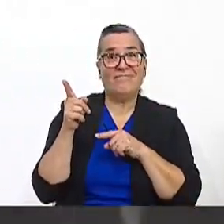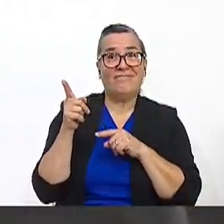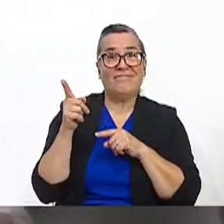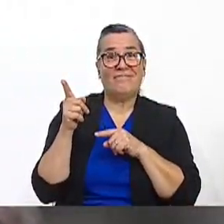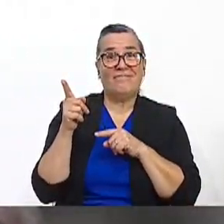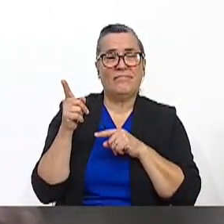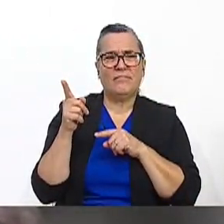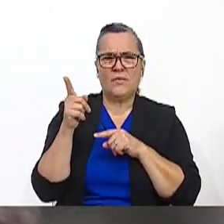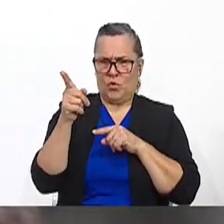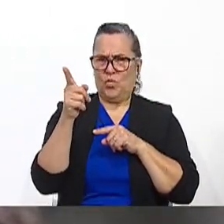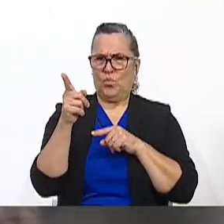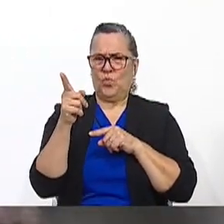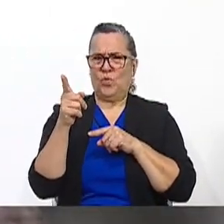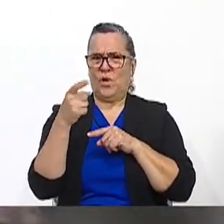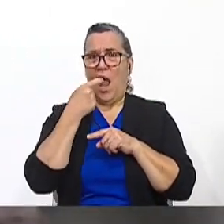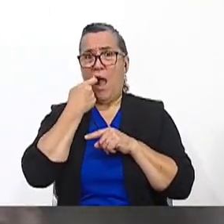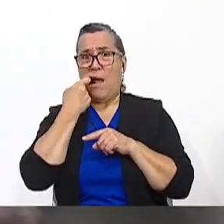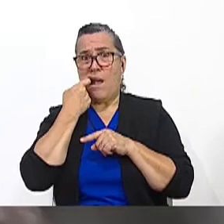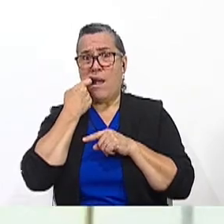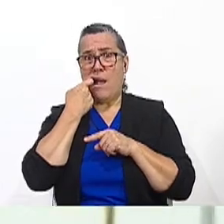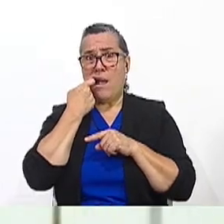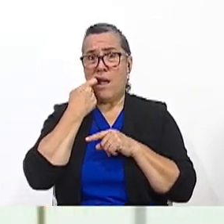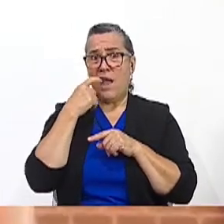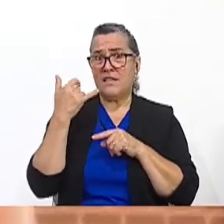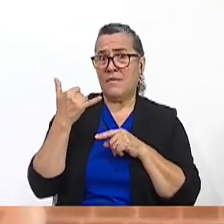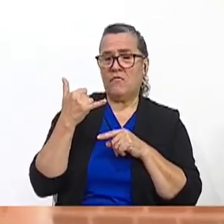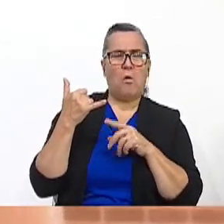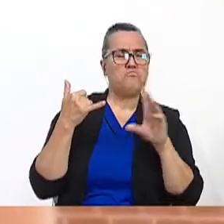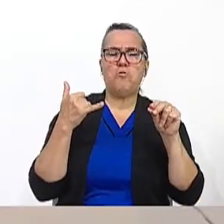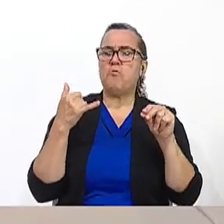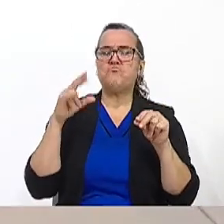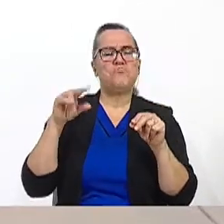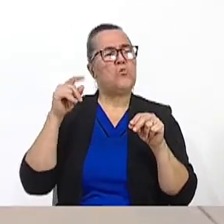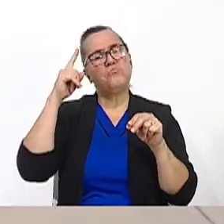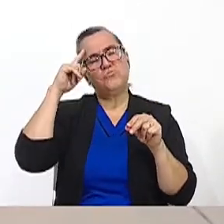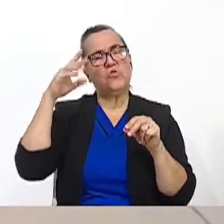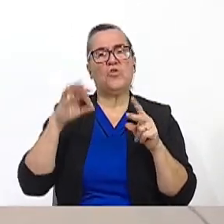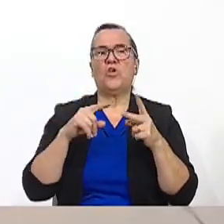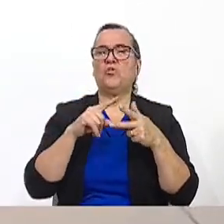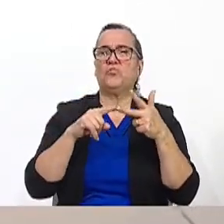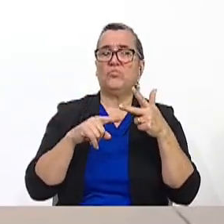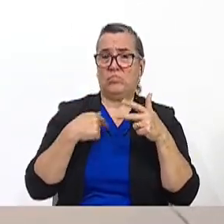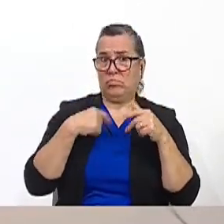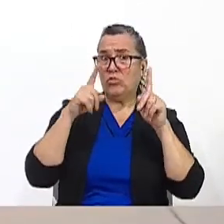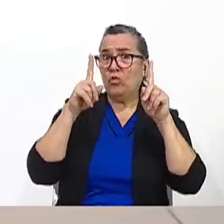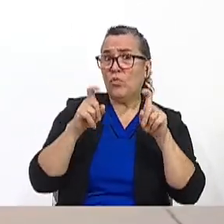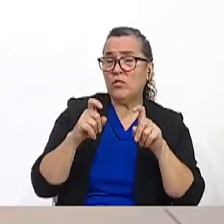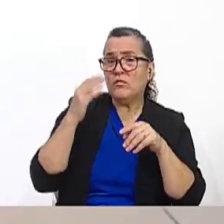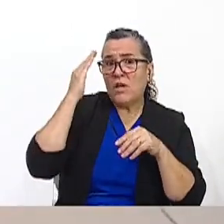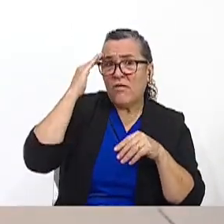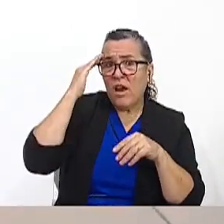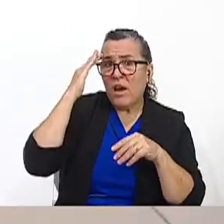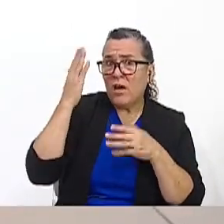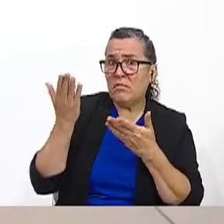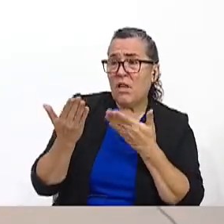Are you addicted to your smartphone? No. No. I don't think I am. Are you willing to take a quiz to see just how much you might be addicted? All